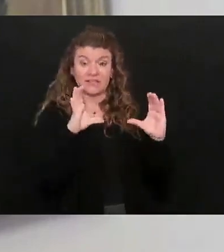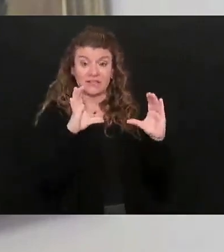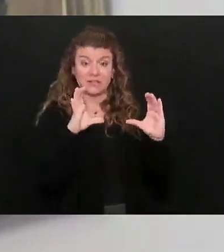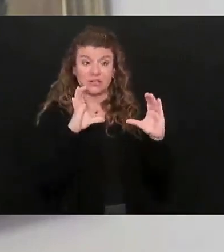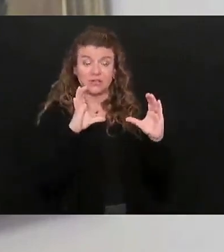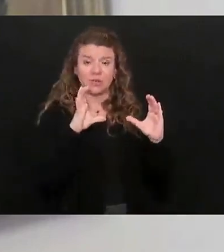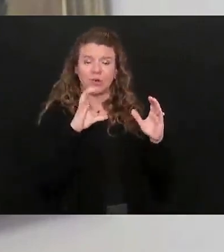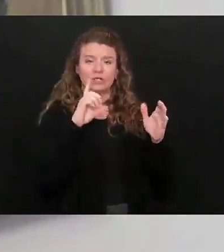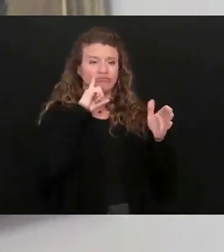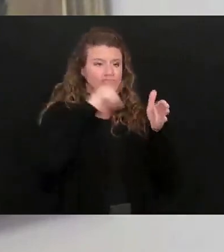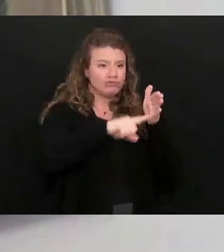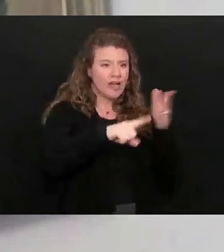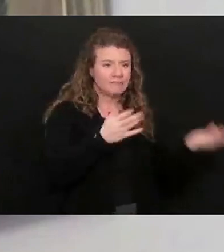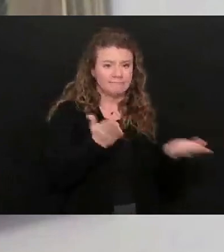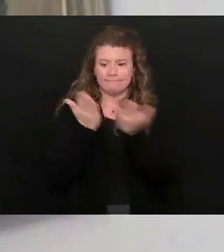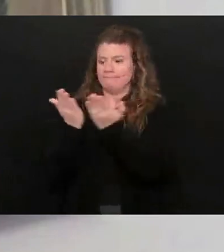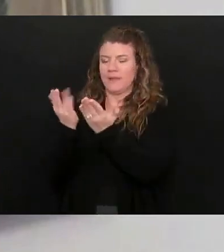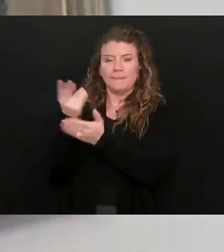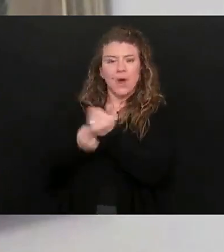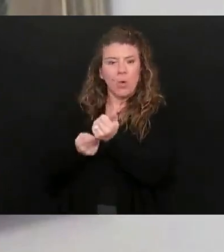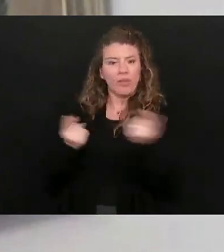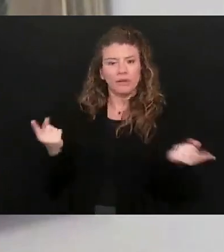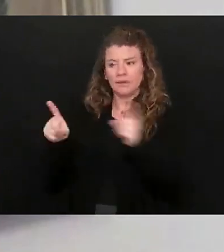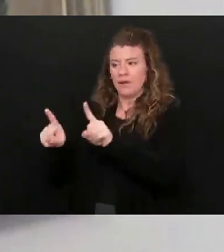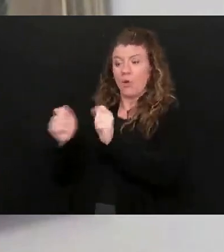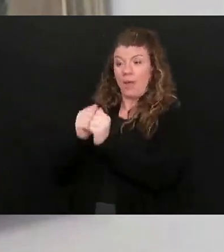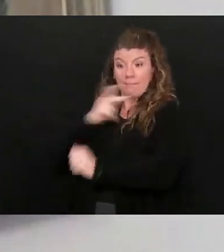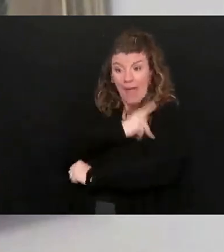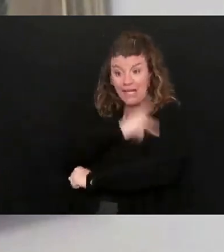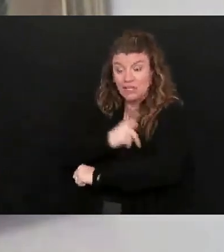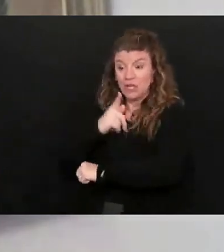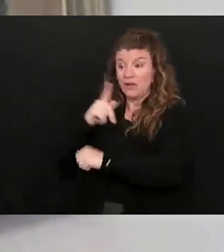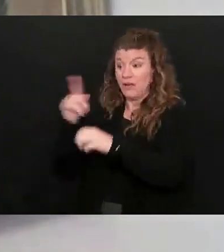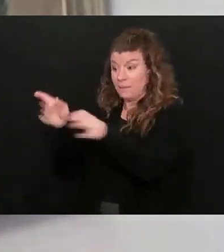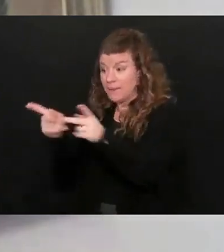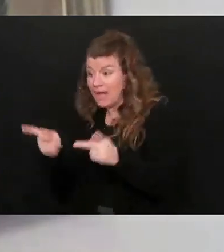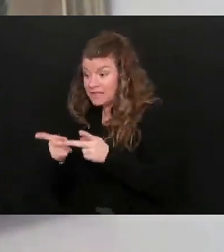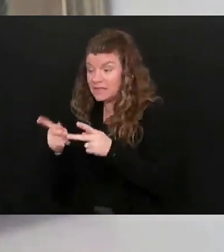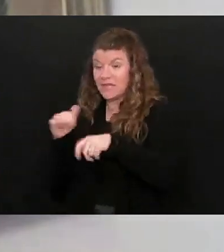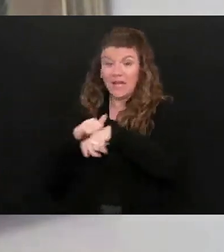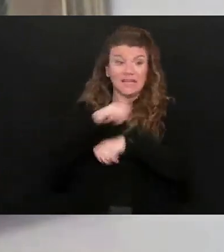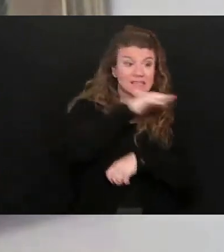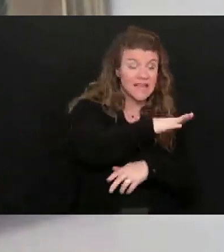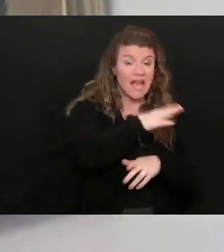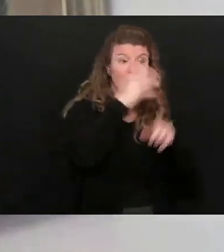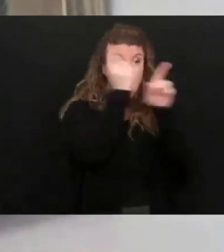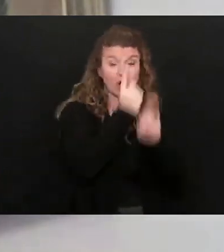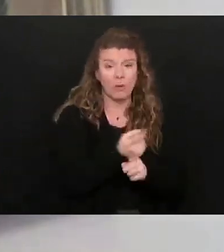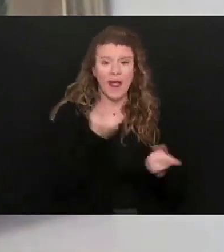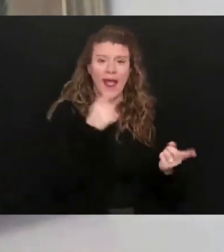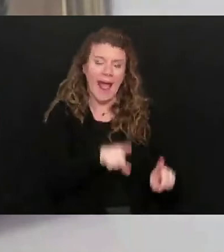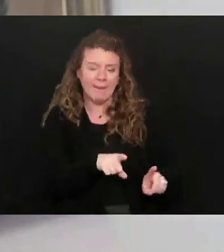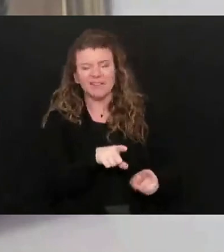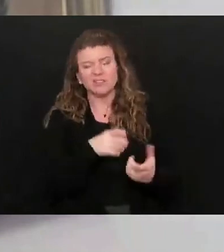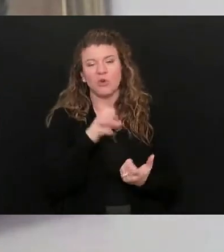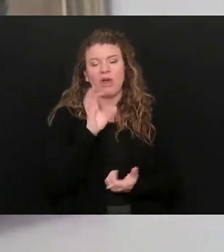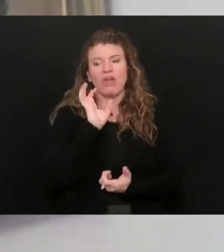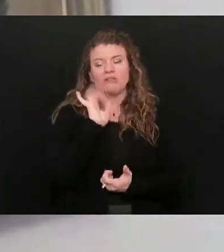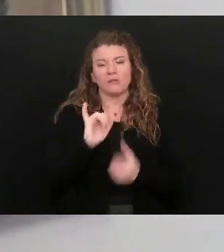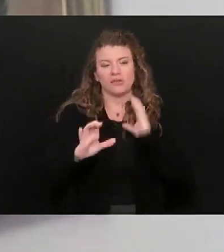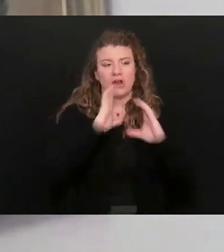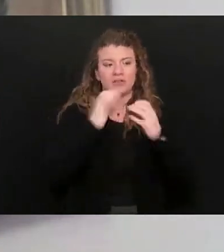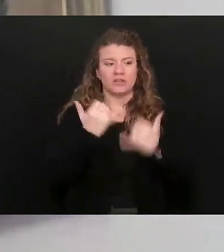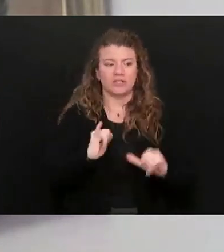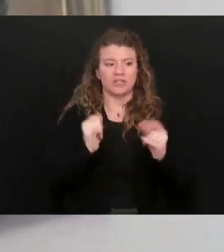cross-checked with the patients, and then also if the reporting requirements are done accurately. So, these conversations are still